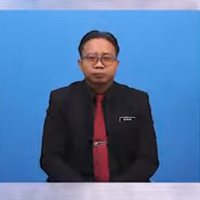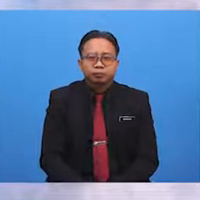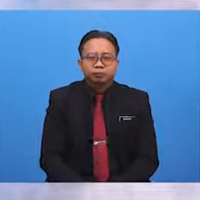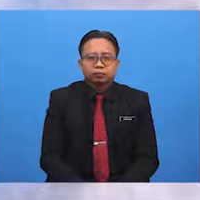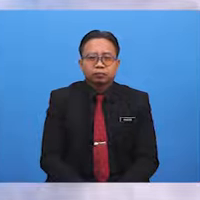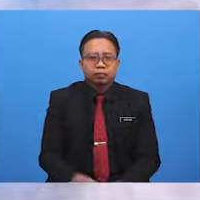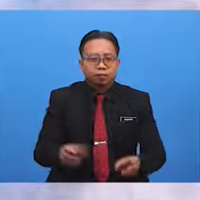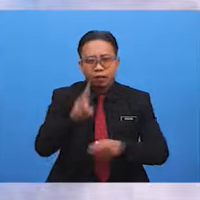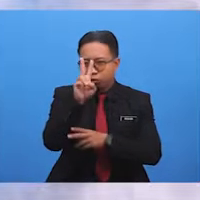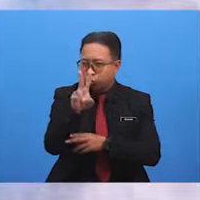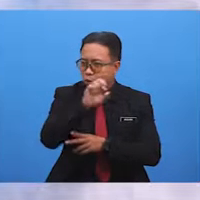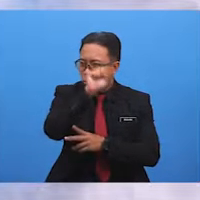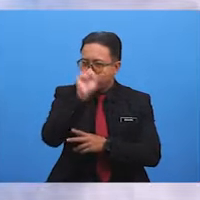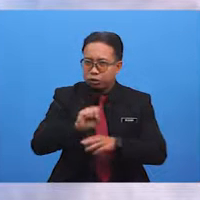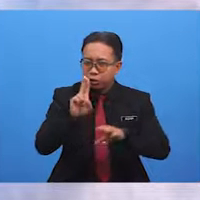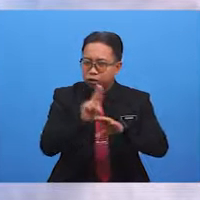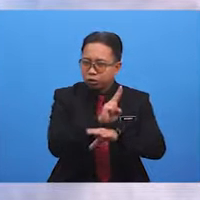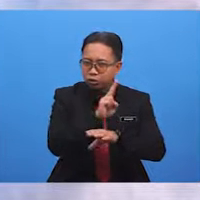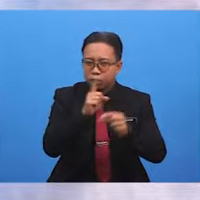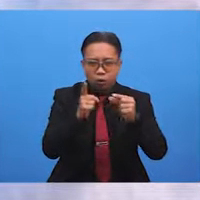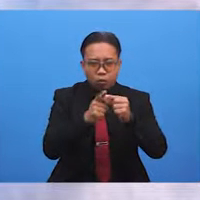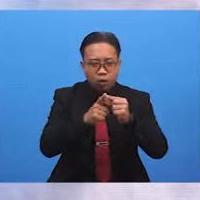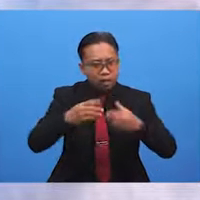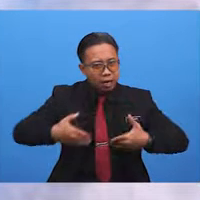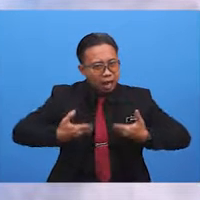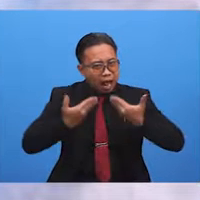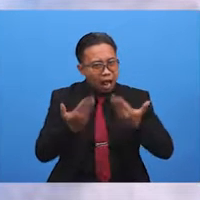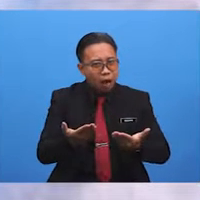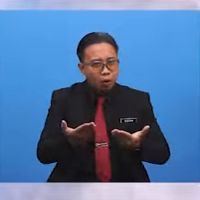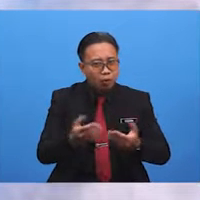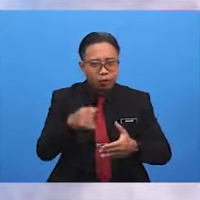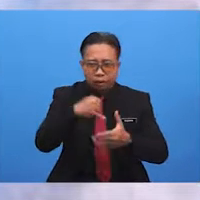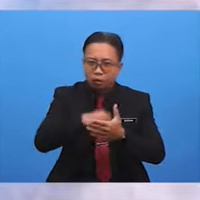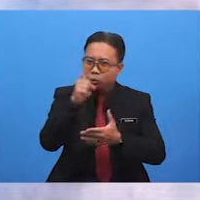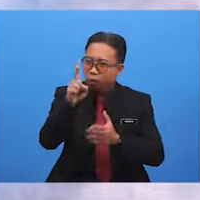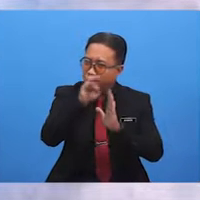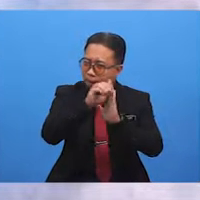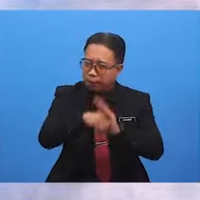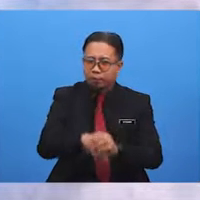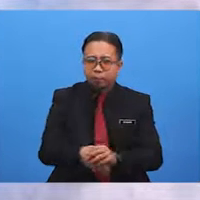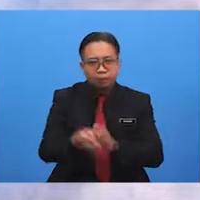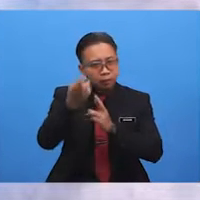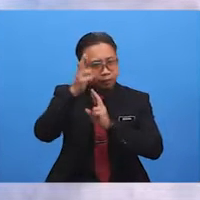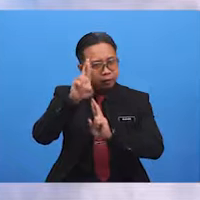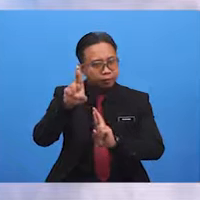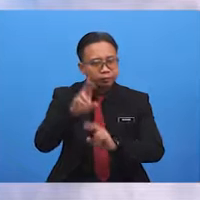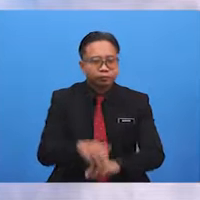Make two questions using the word how in one minute. Are you ready?